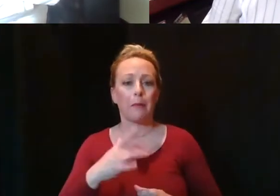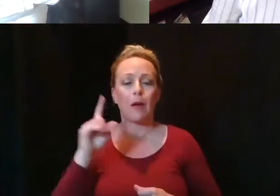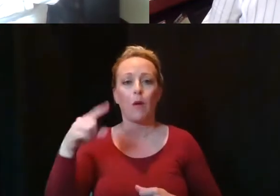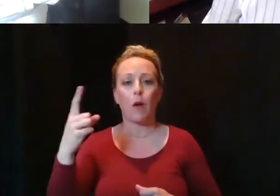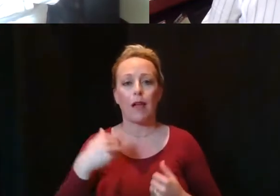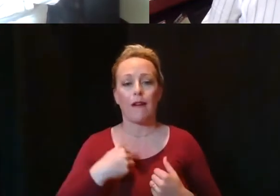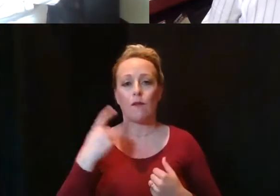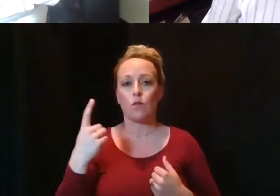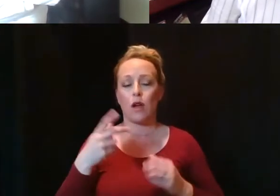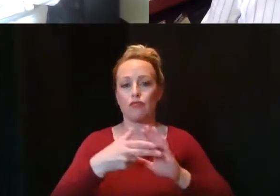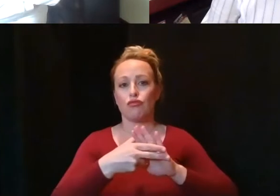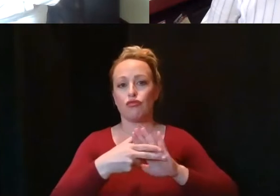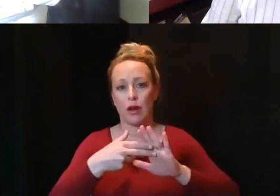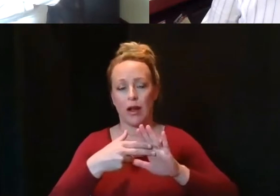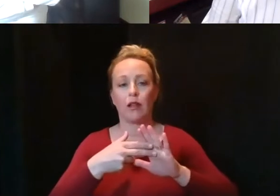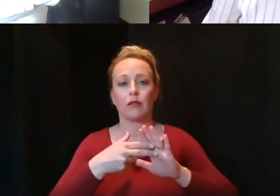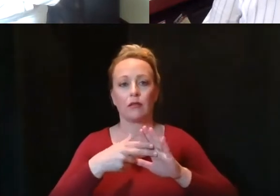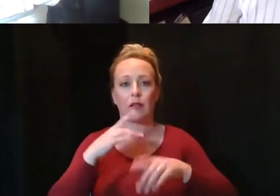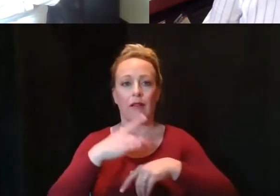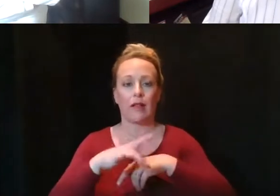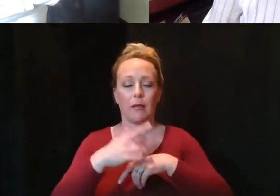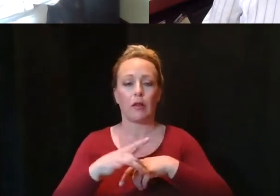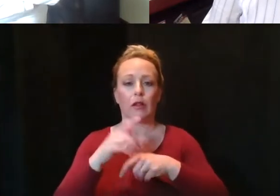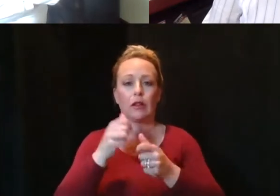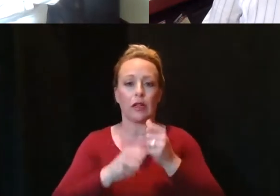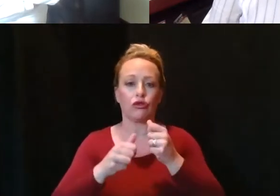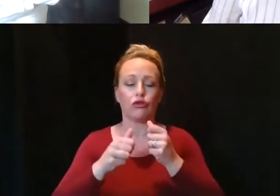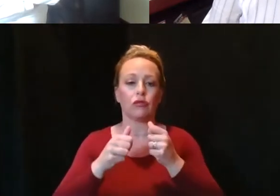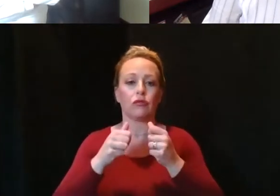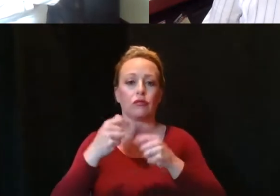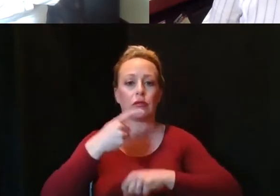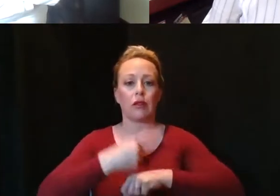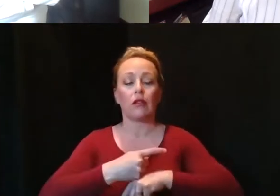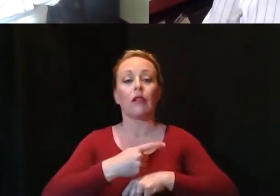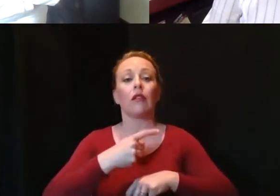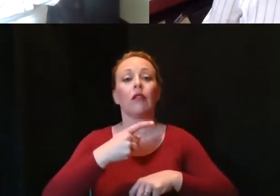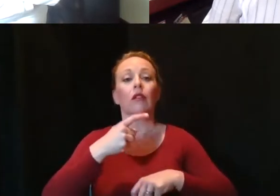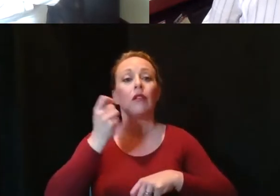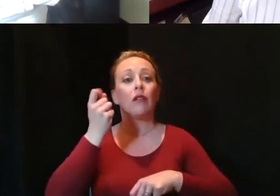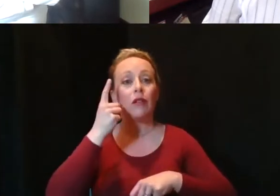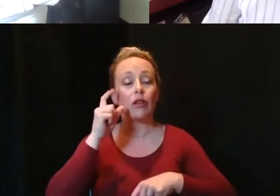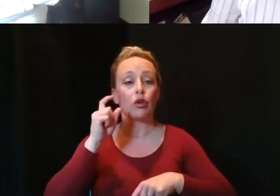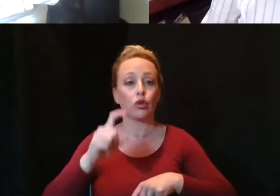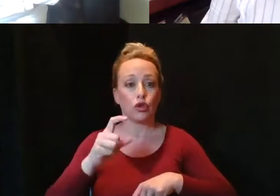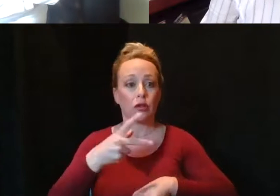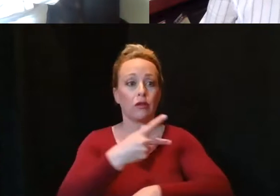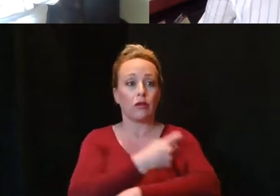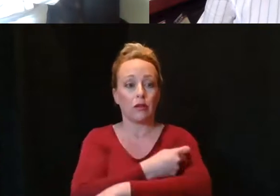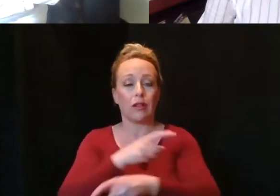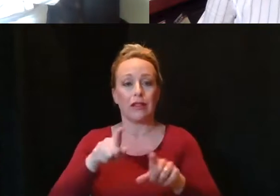on hand at the Camden site at any time. You should receive both doses of the same brand of vaccine.